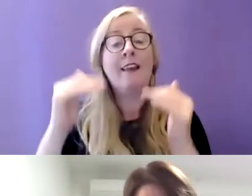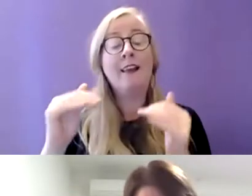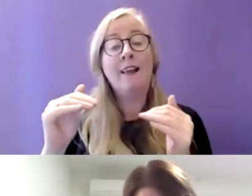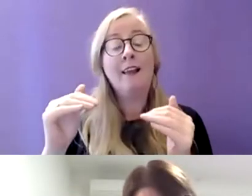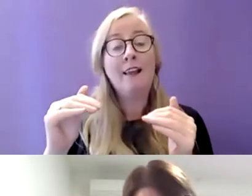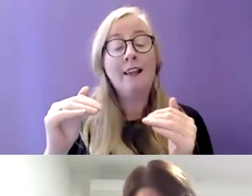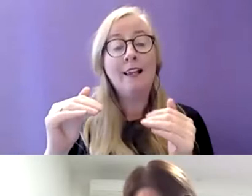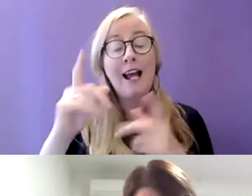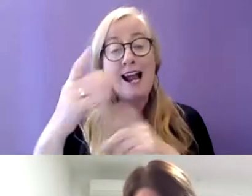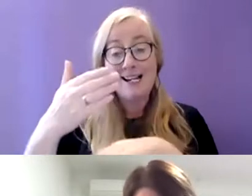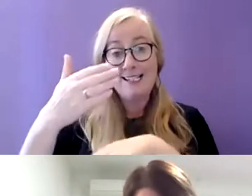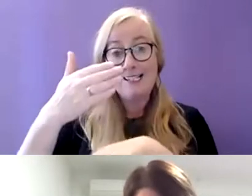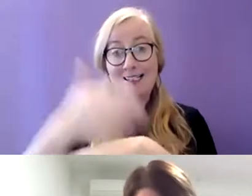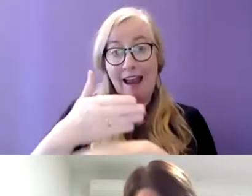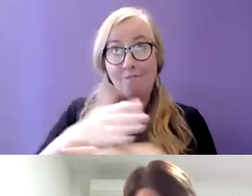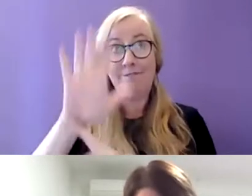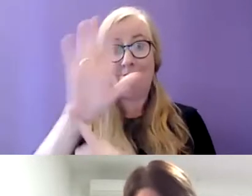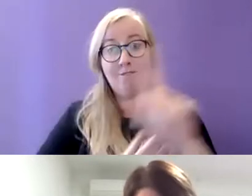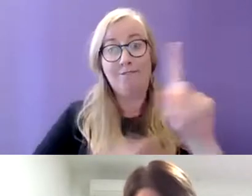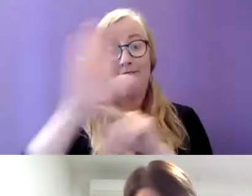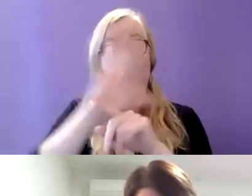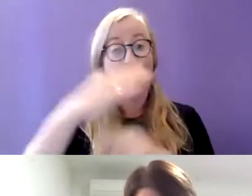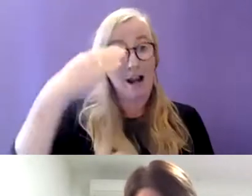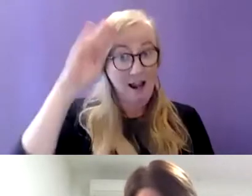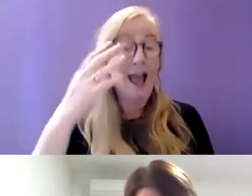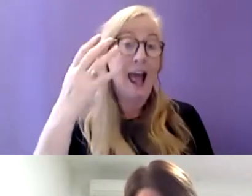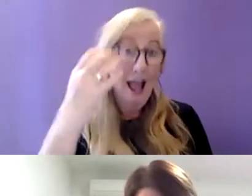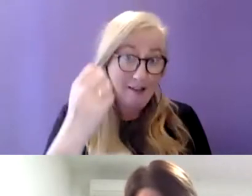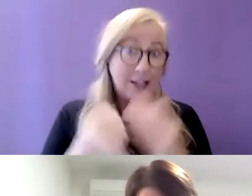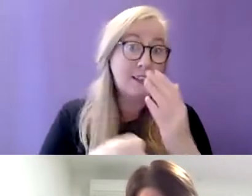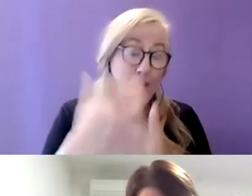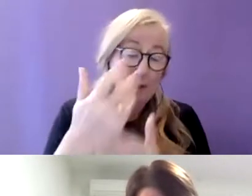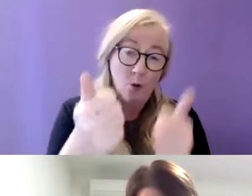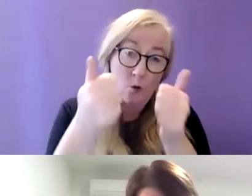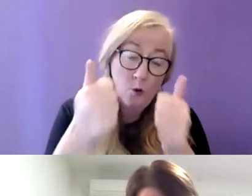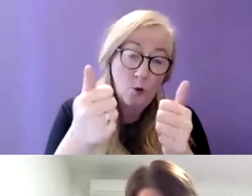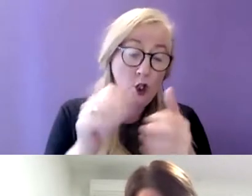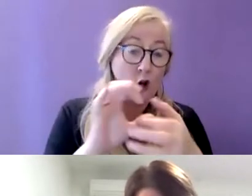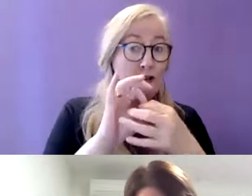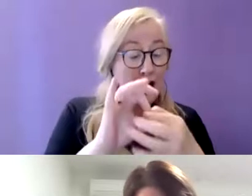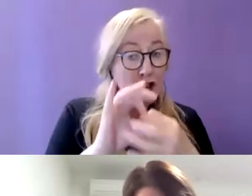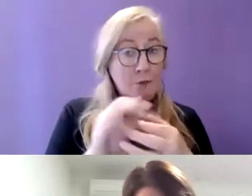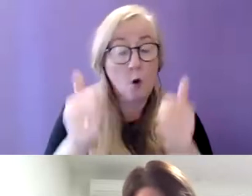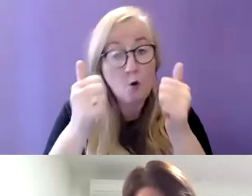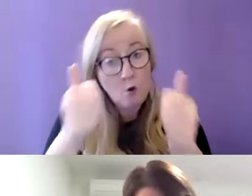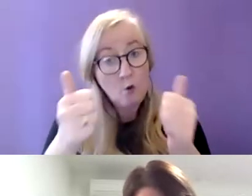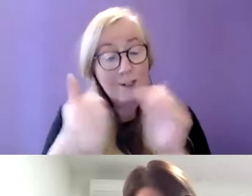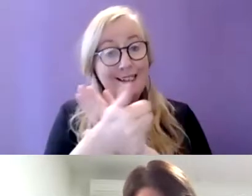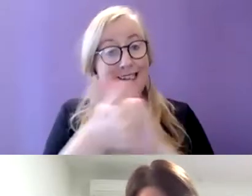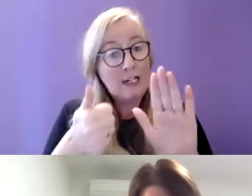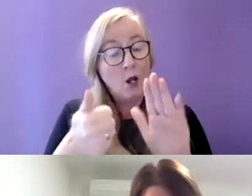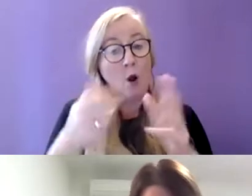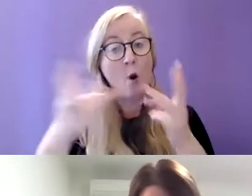staff across the country who have developed a lot of really good relationships and really good skills in terms of working